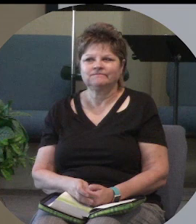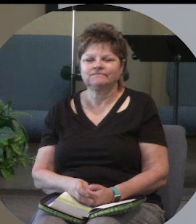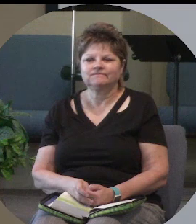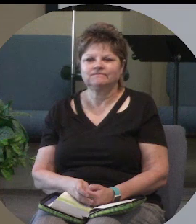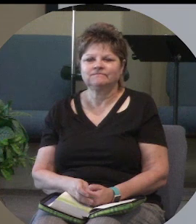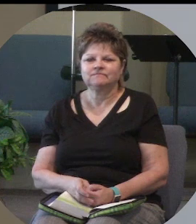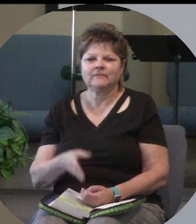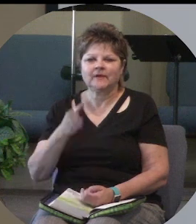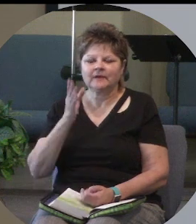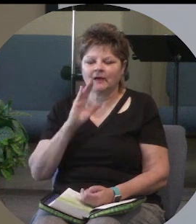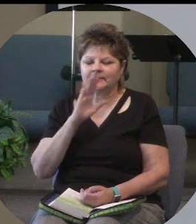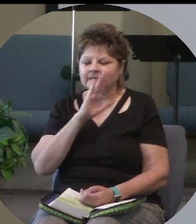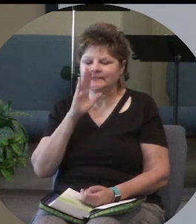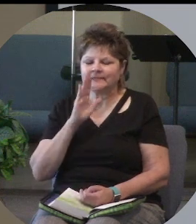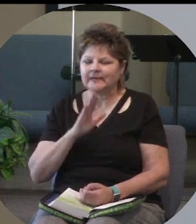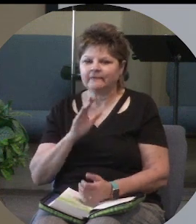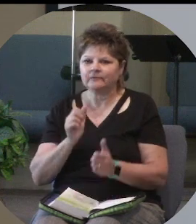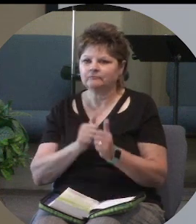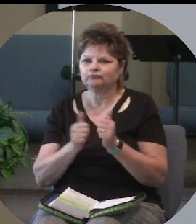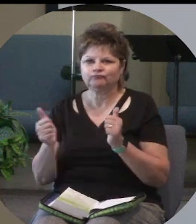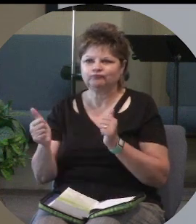God is never far.